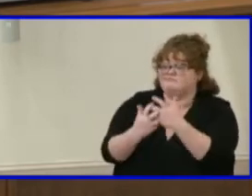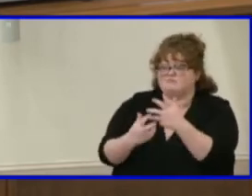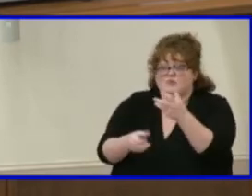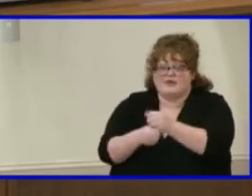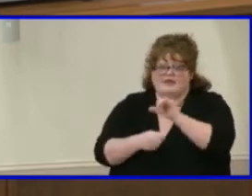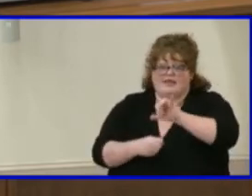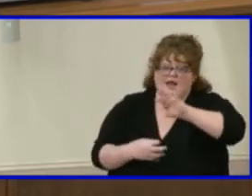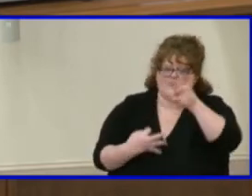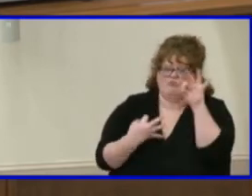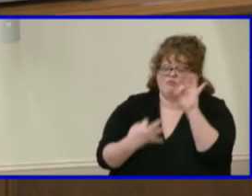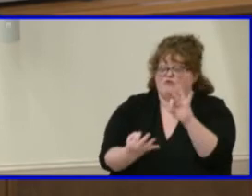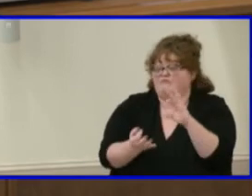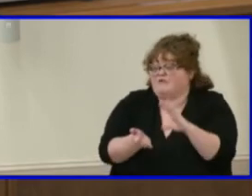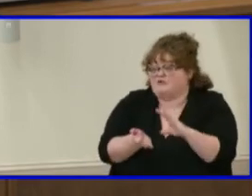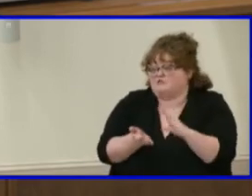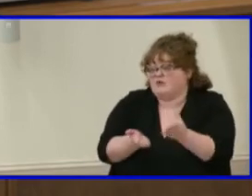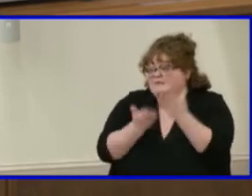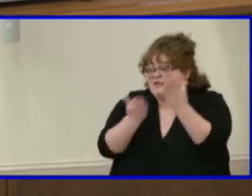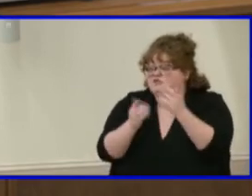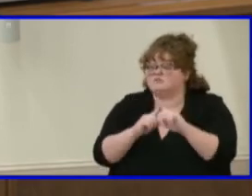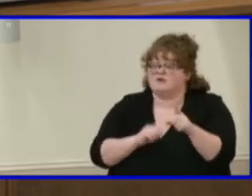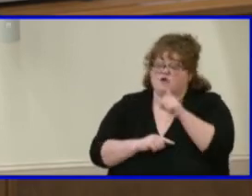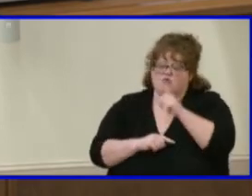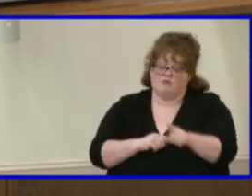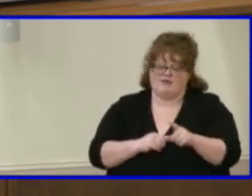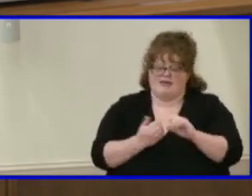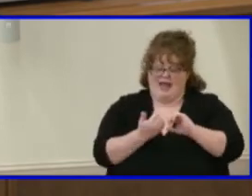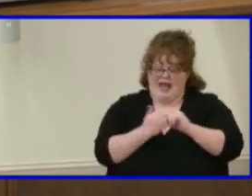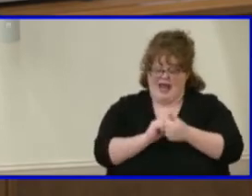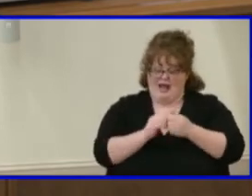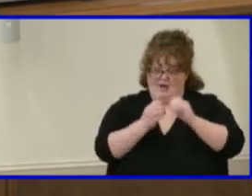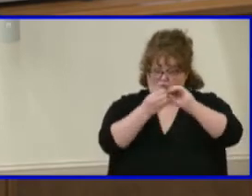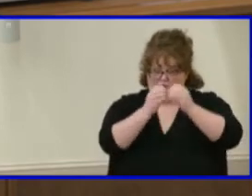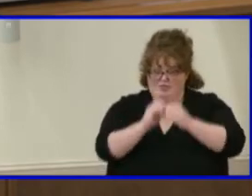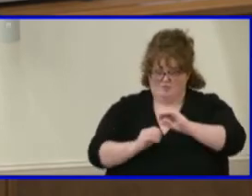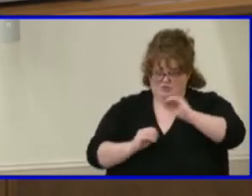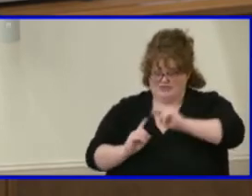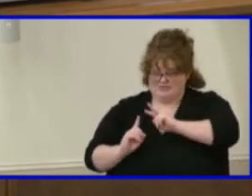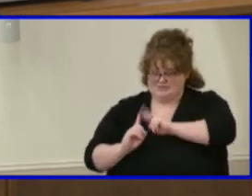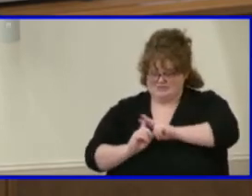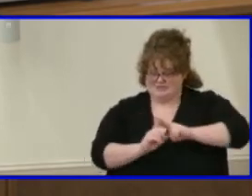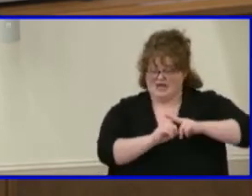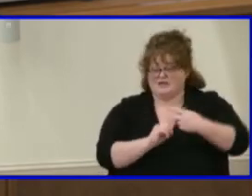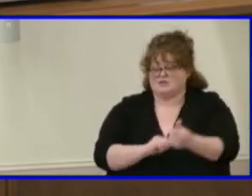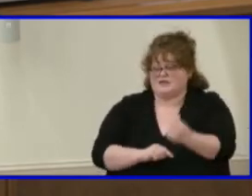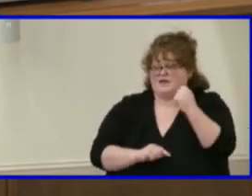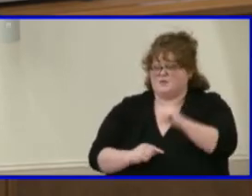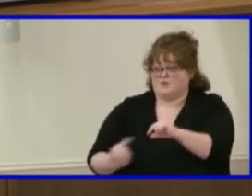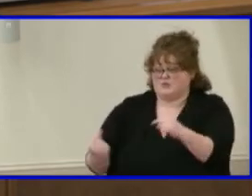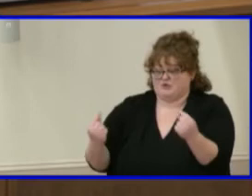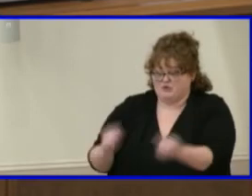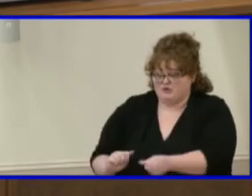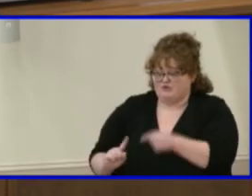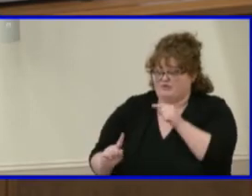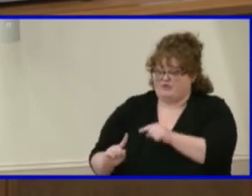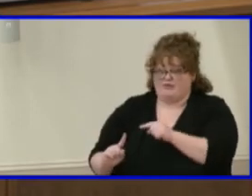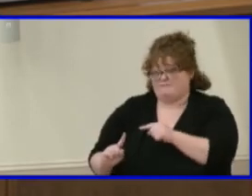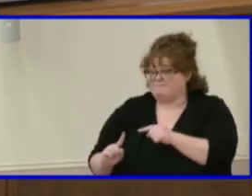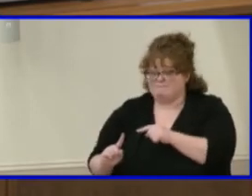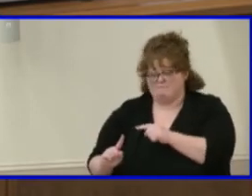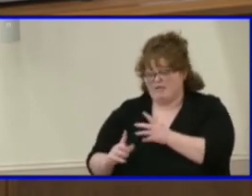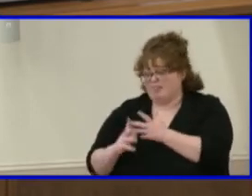they're, they're weighted such that they're not going to hurt the student, um, as heavily. Um, they're not